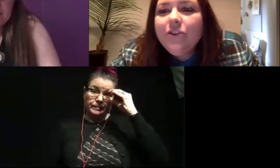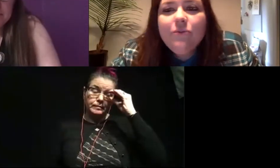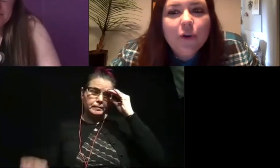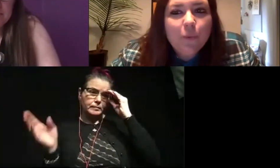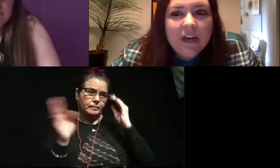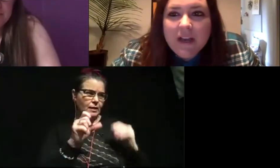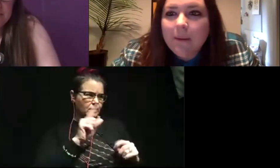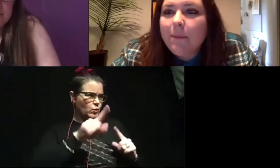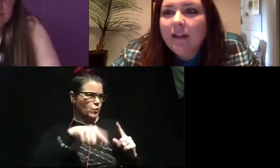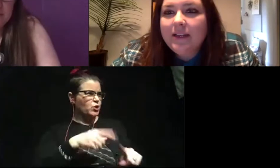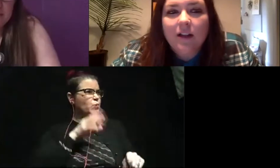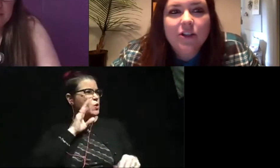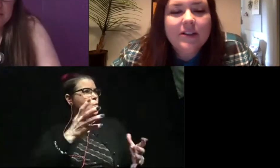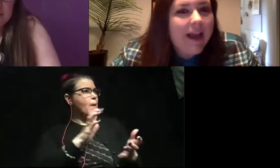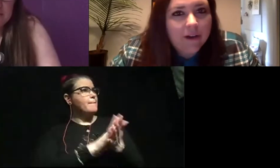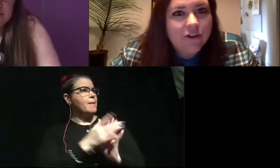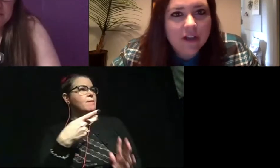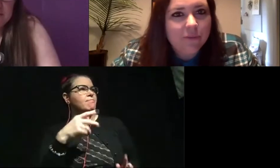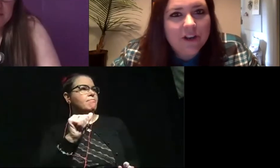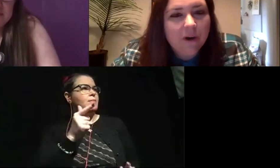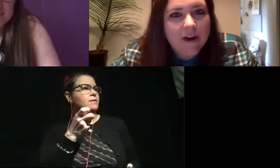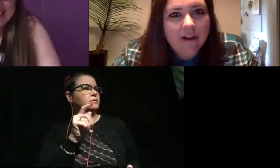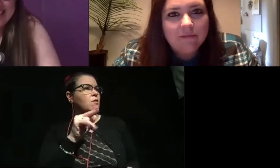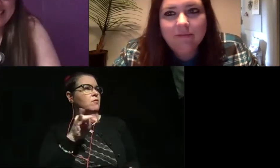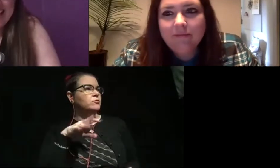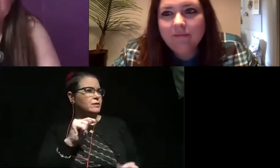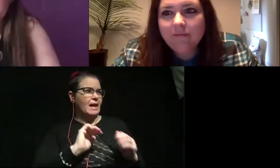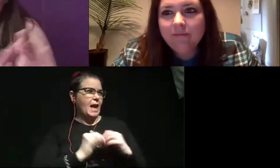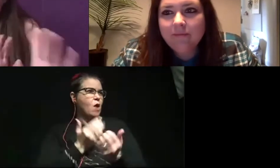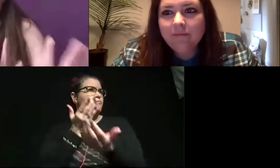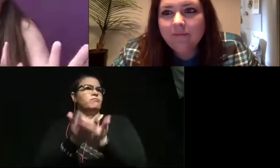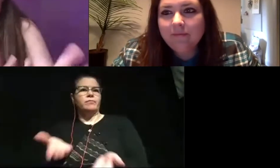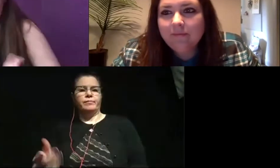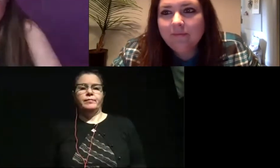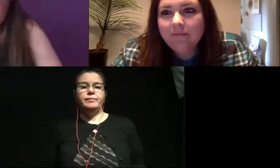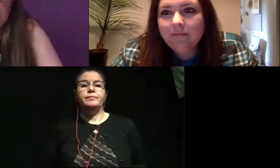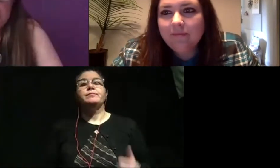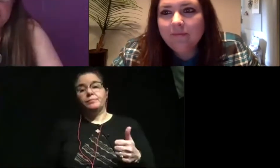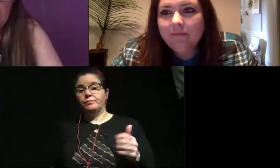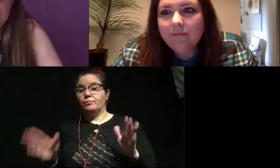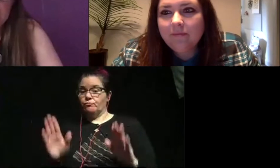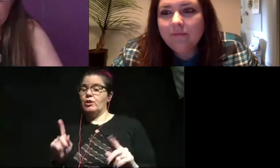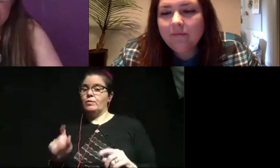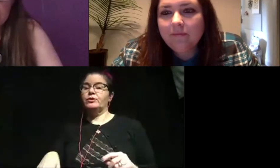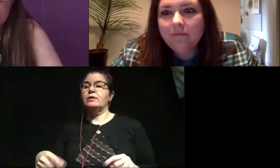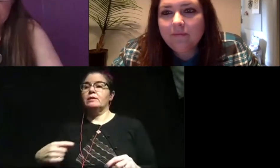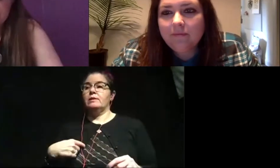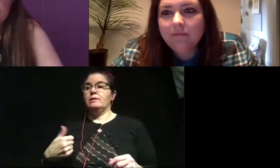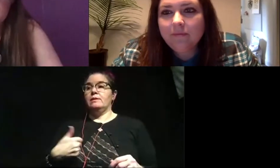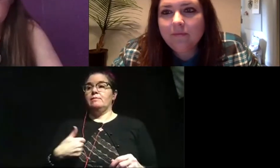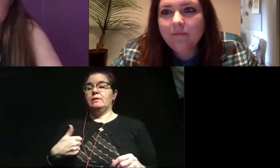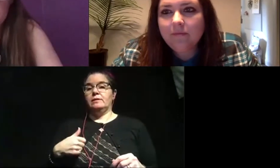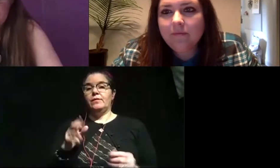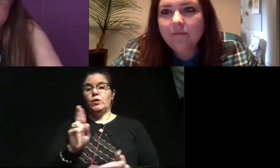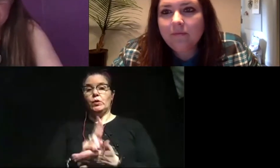When did you know you wanted to become a paleontologist and how did you get to where you are now? So that's a great question. So I went to the